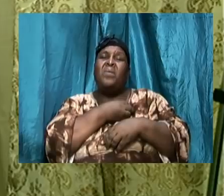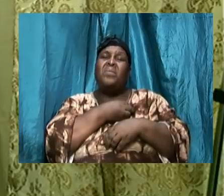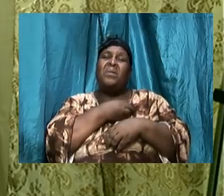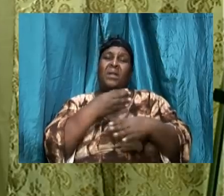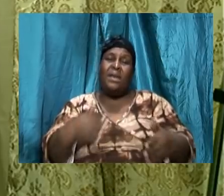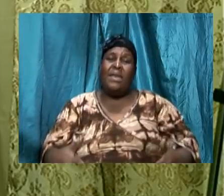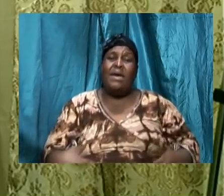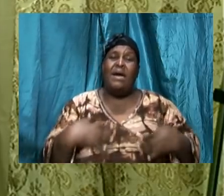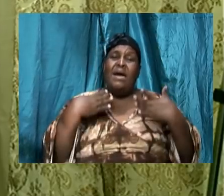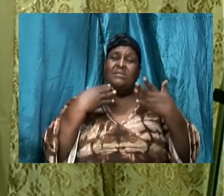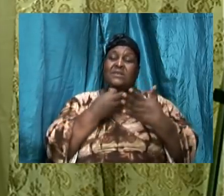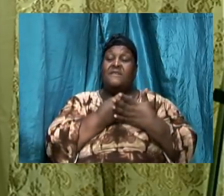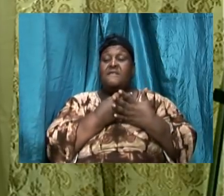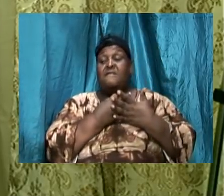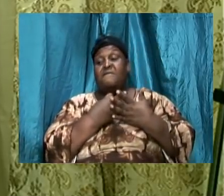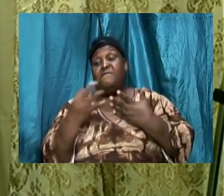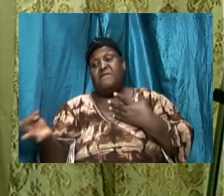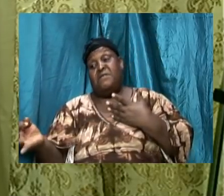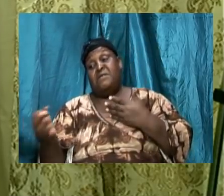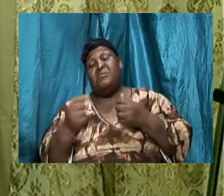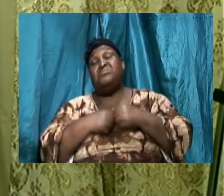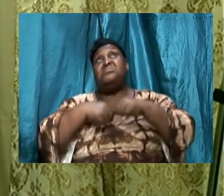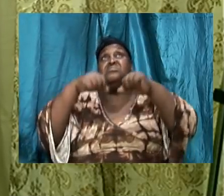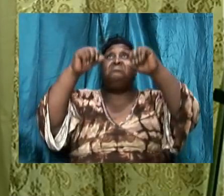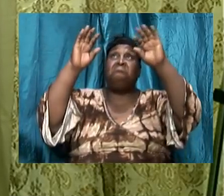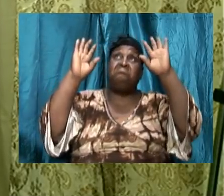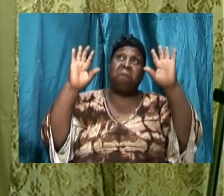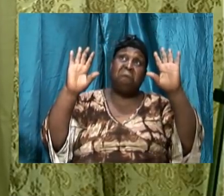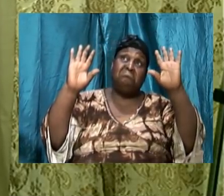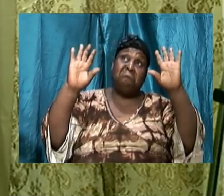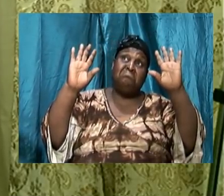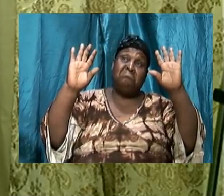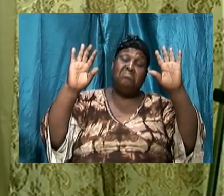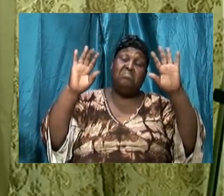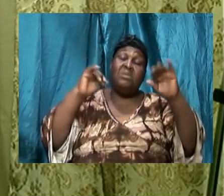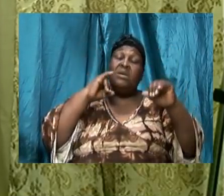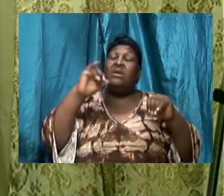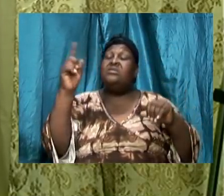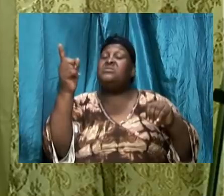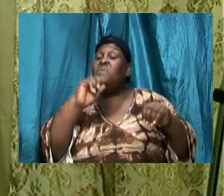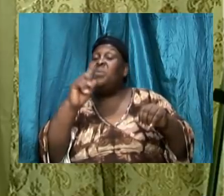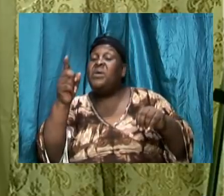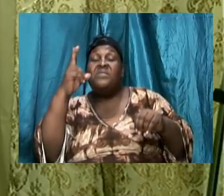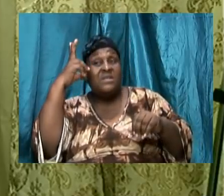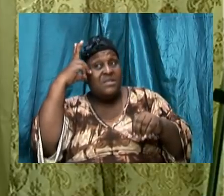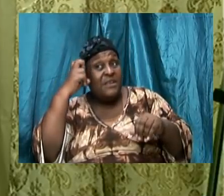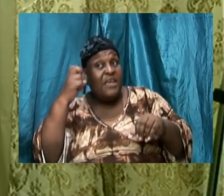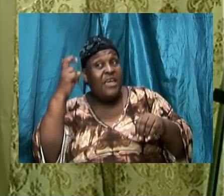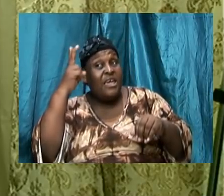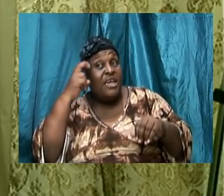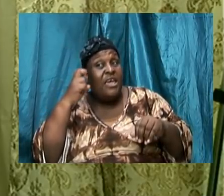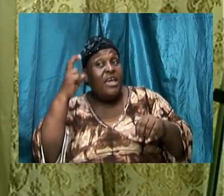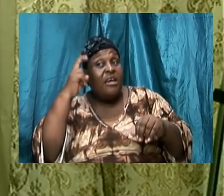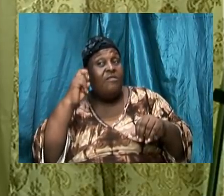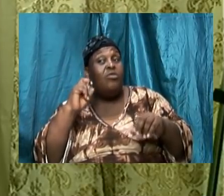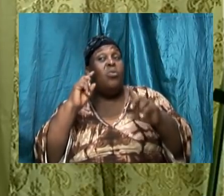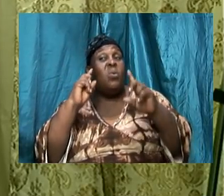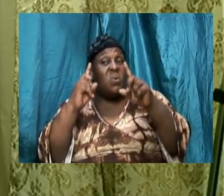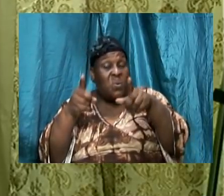fail to surrender is where the adversary is going to